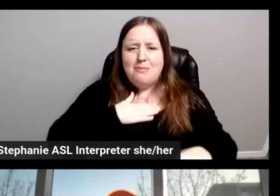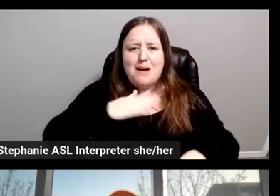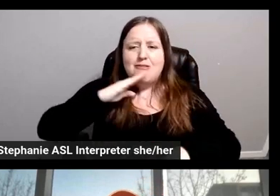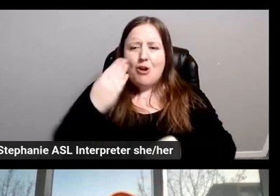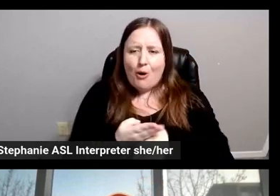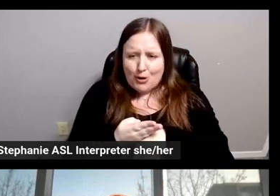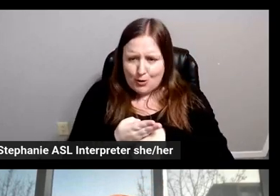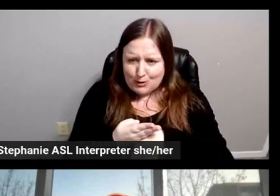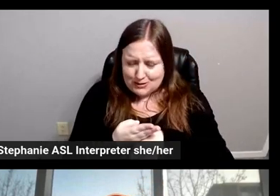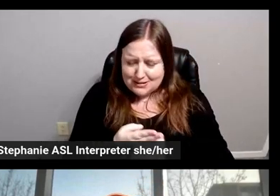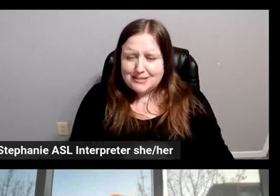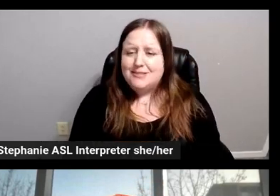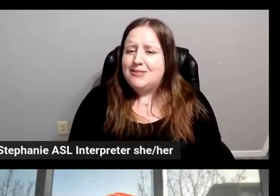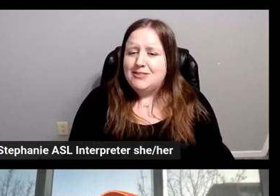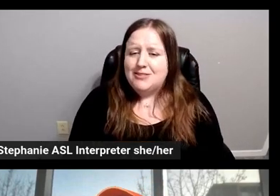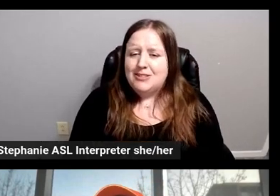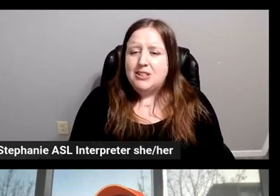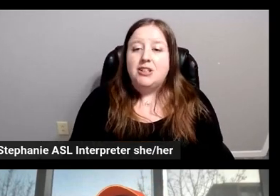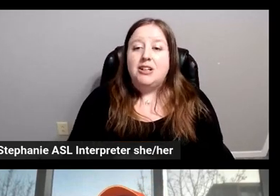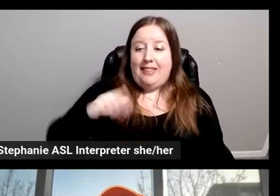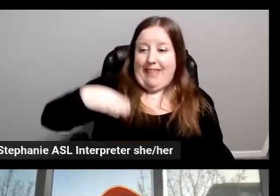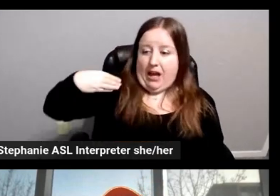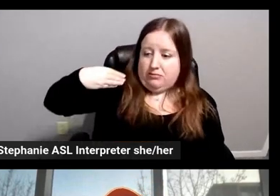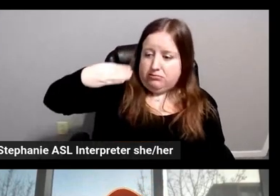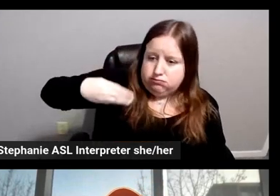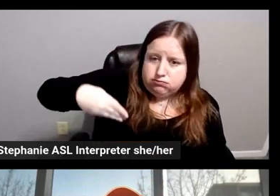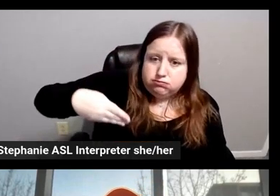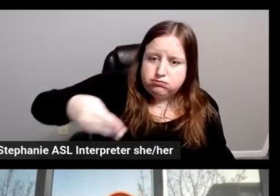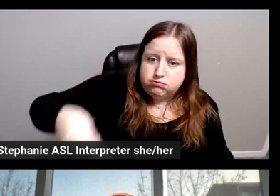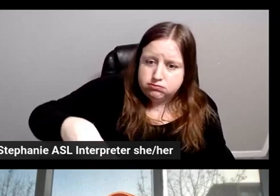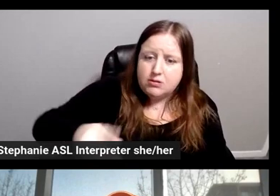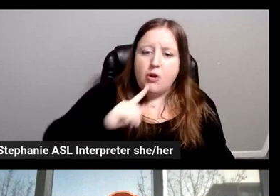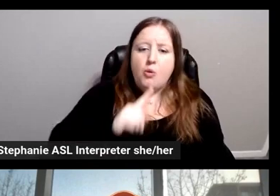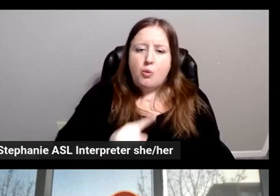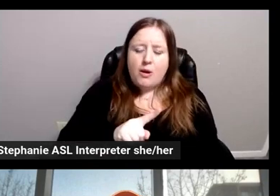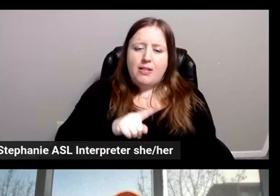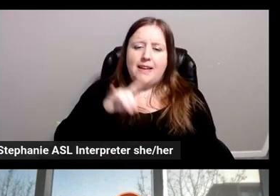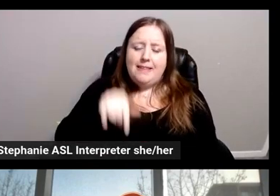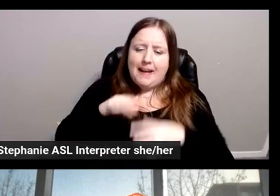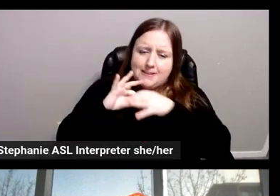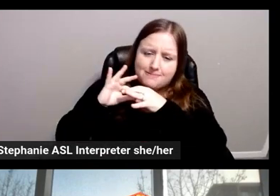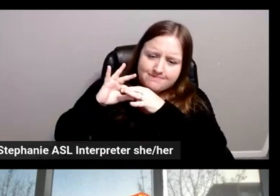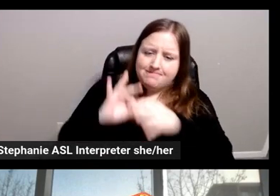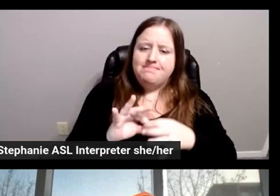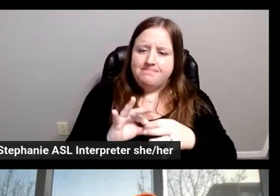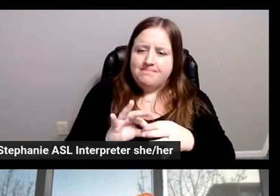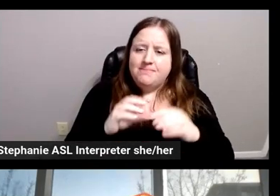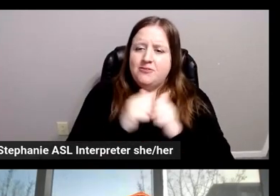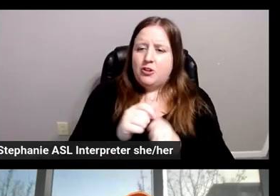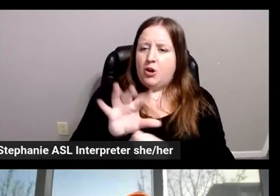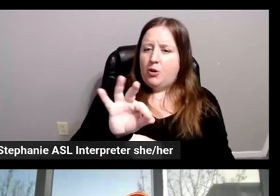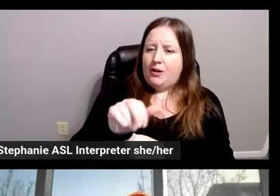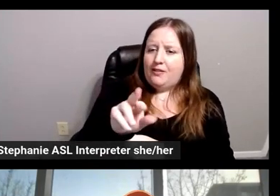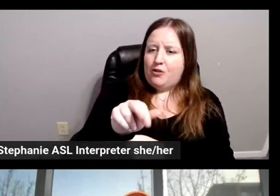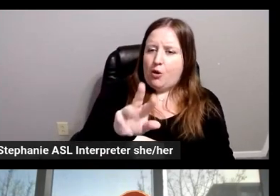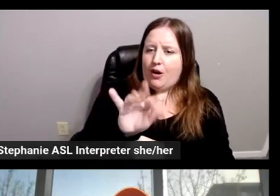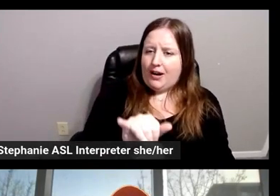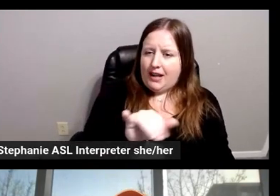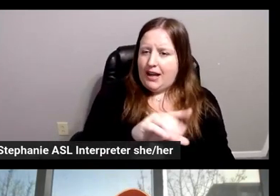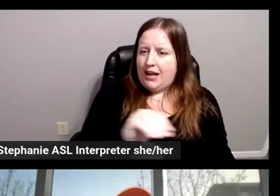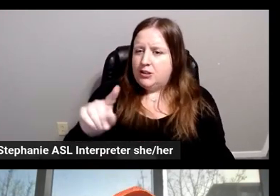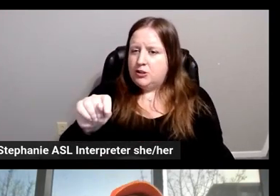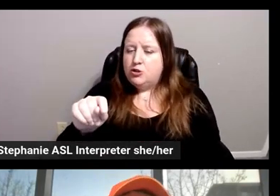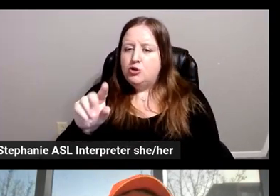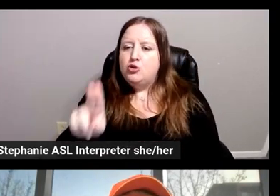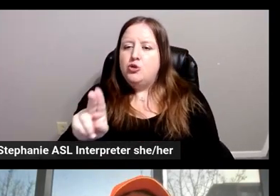And again, I think that this legacy thing is really the glue between Ferrari and the T4Z and also the